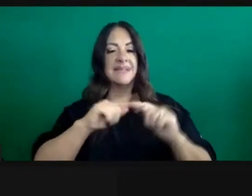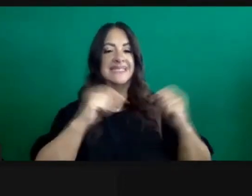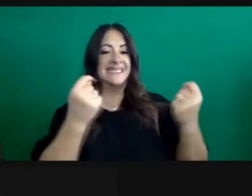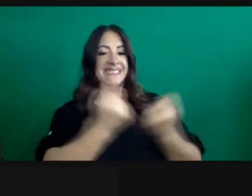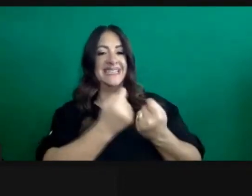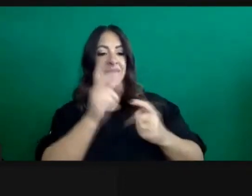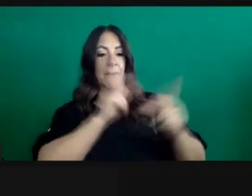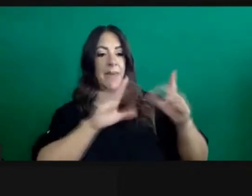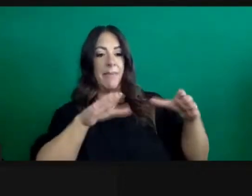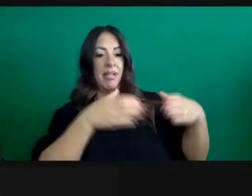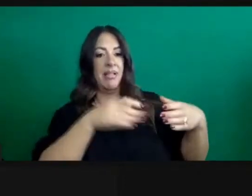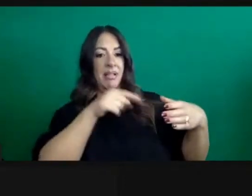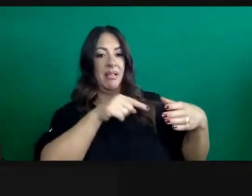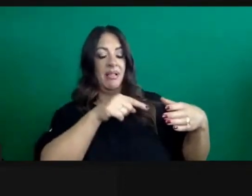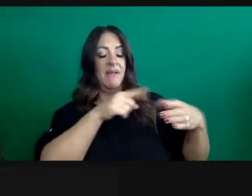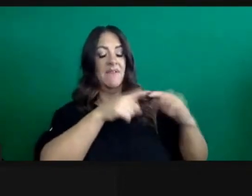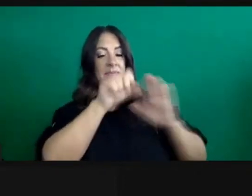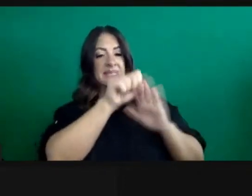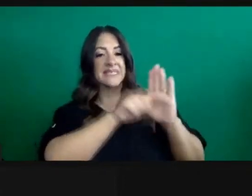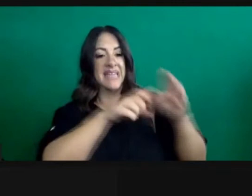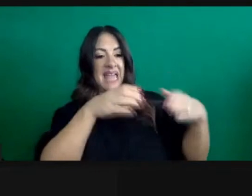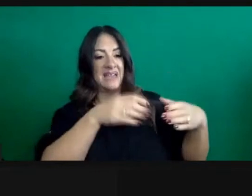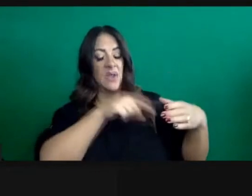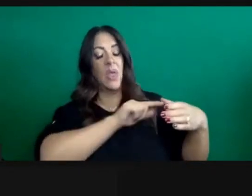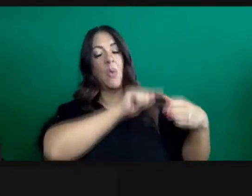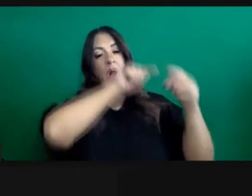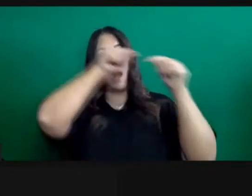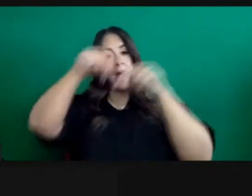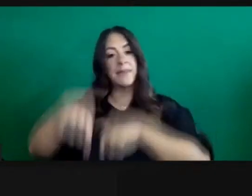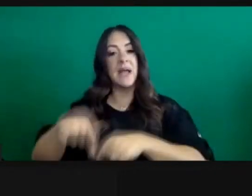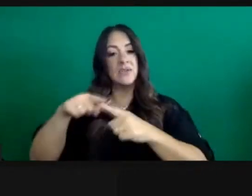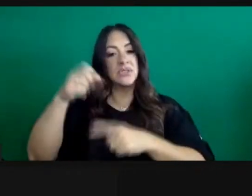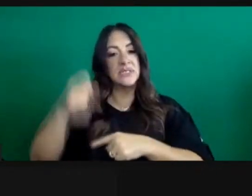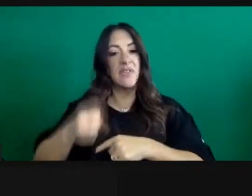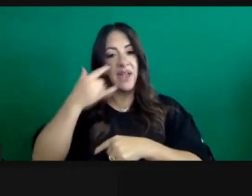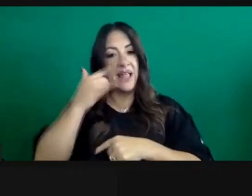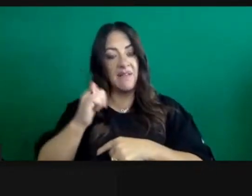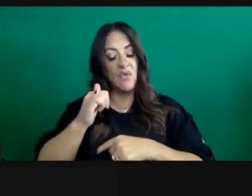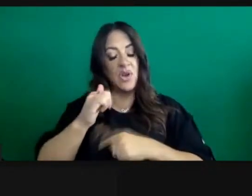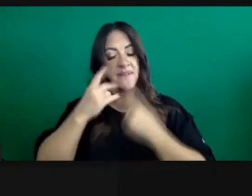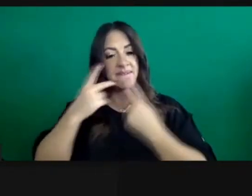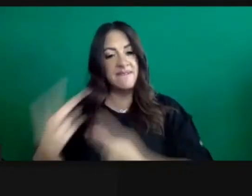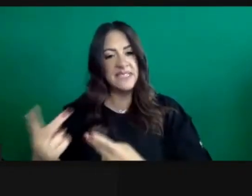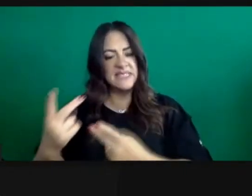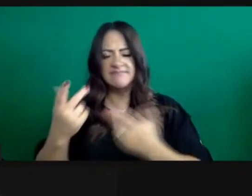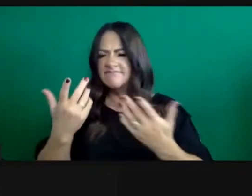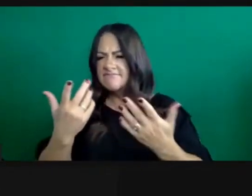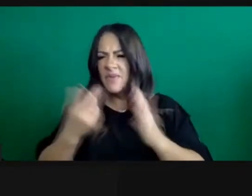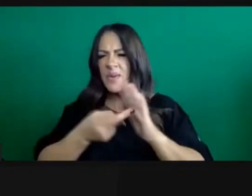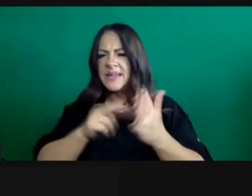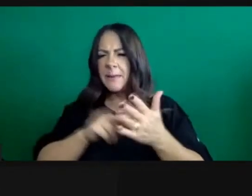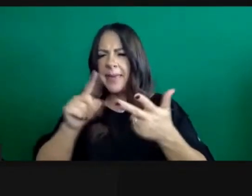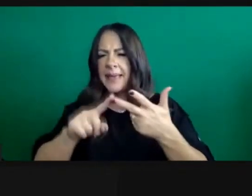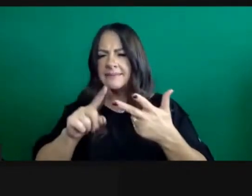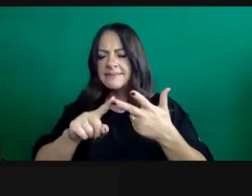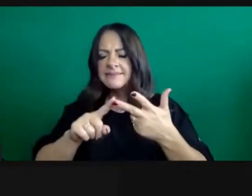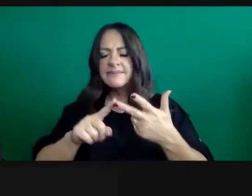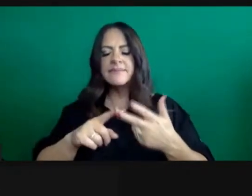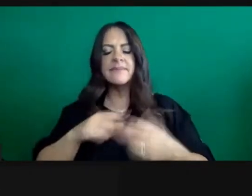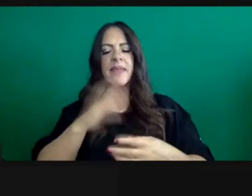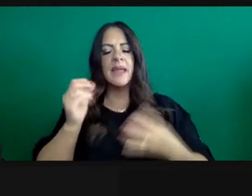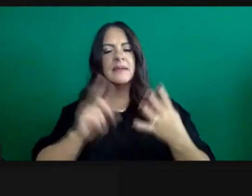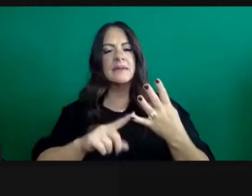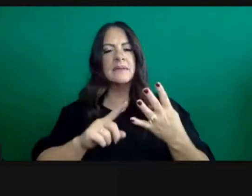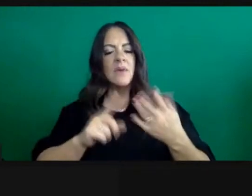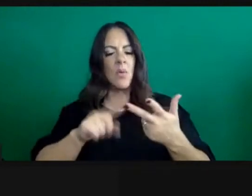are going to be coming down to Los Angeles. I don't know if they're here yet. If you could clarify that and what exactly